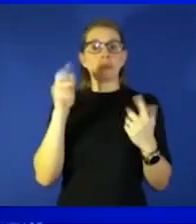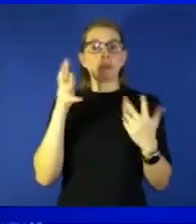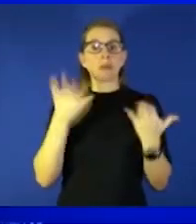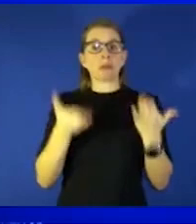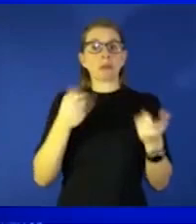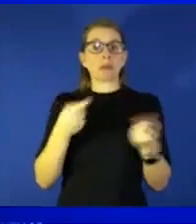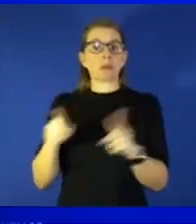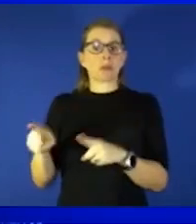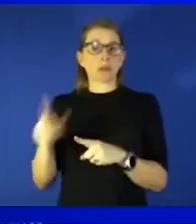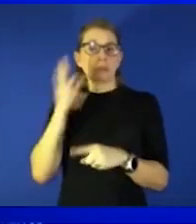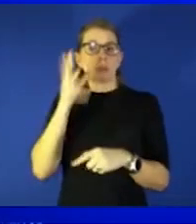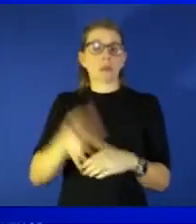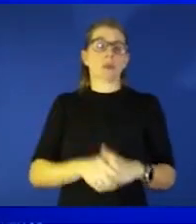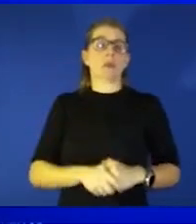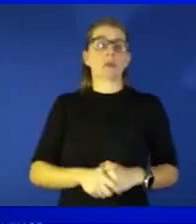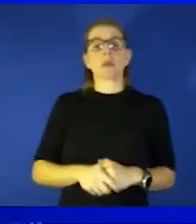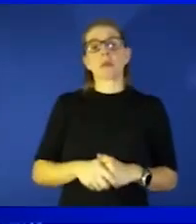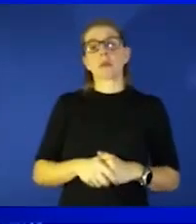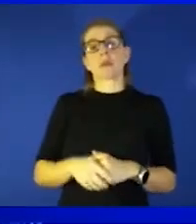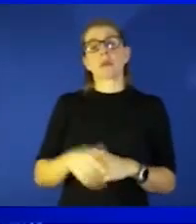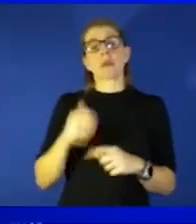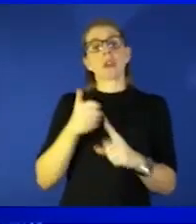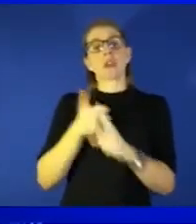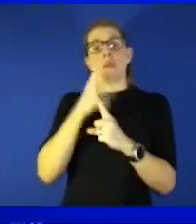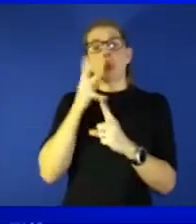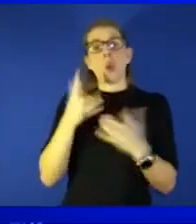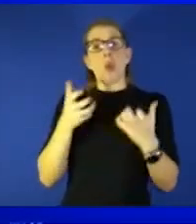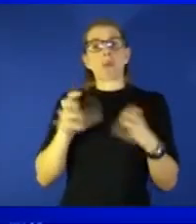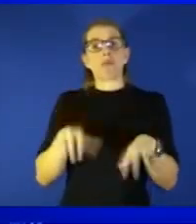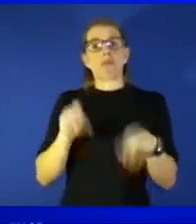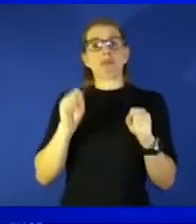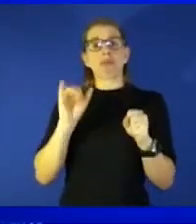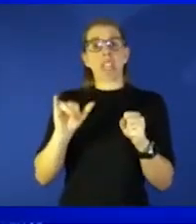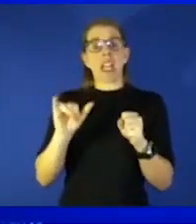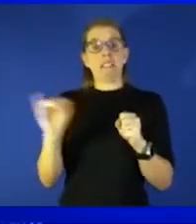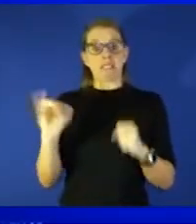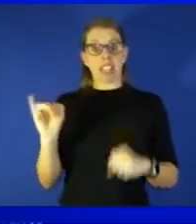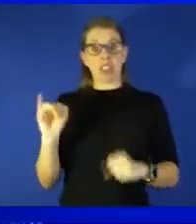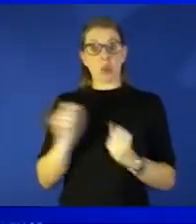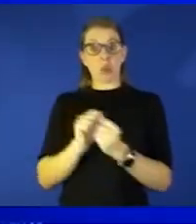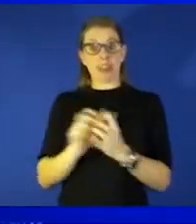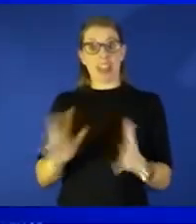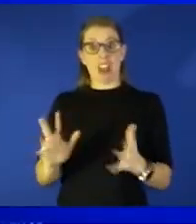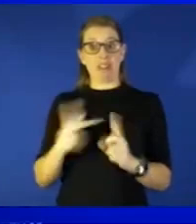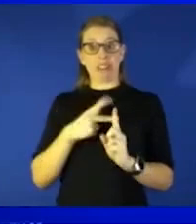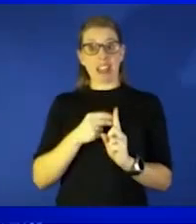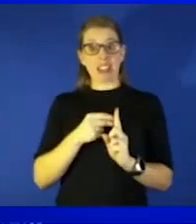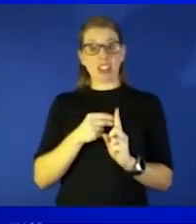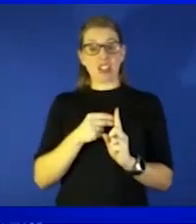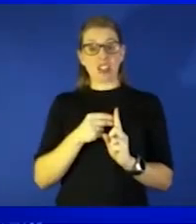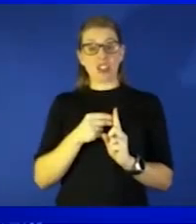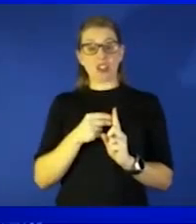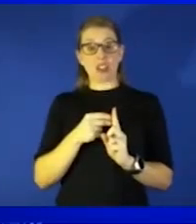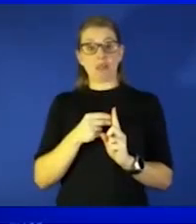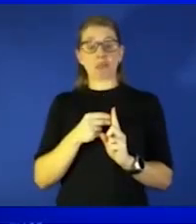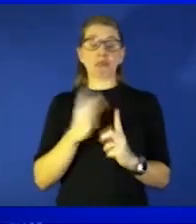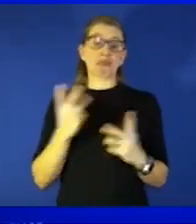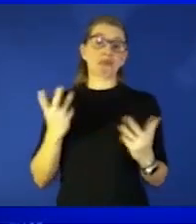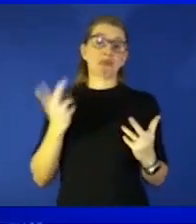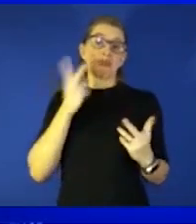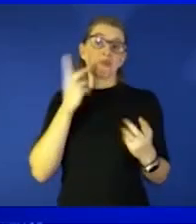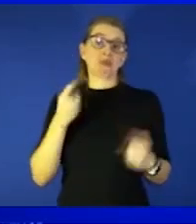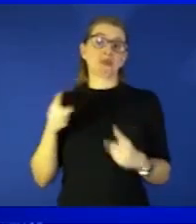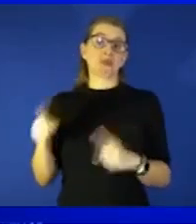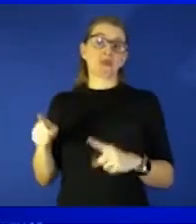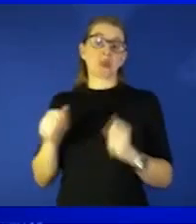to take that infection without being vaccinated and roll the dice with the complications